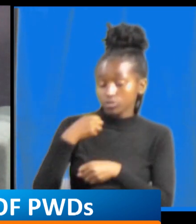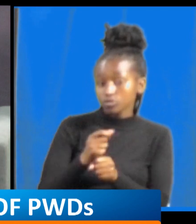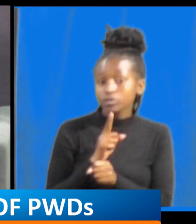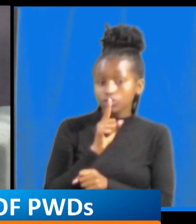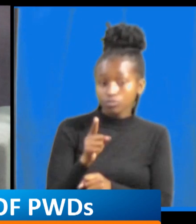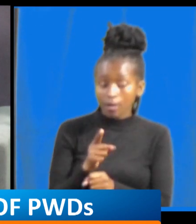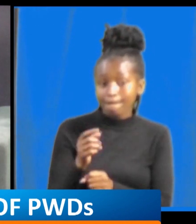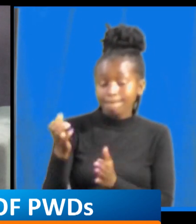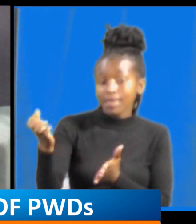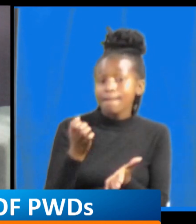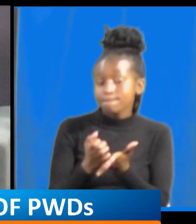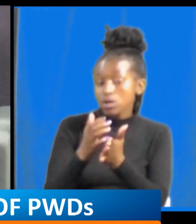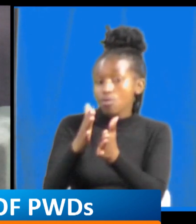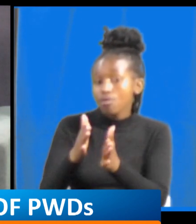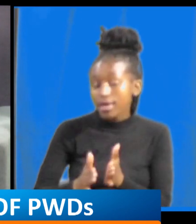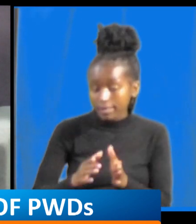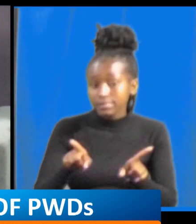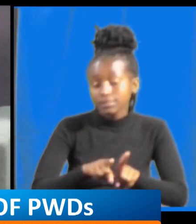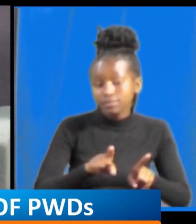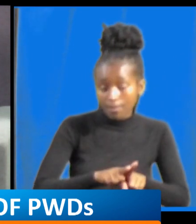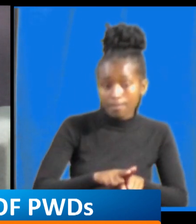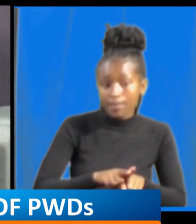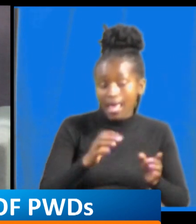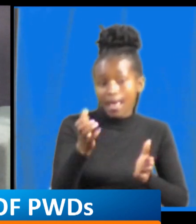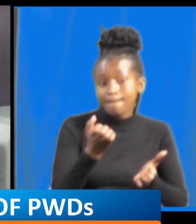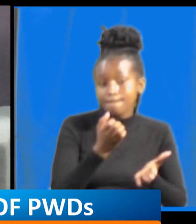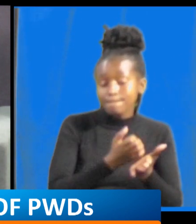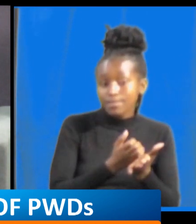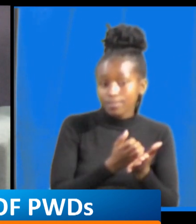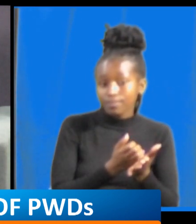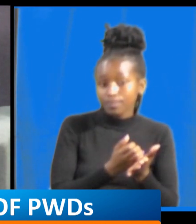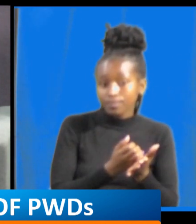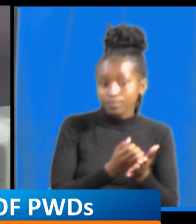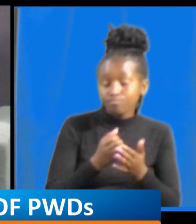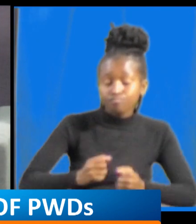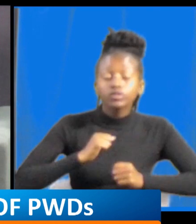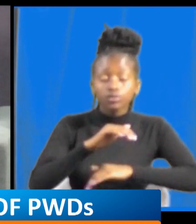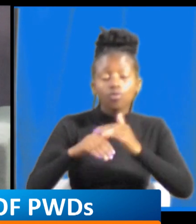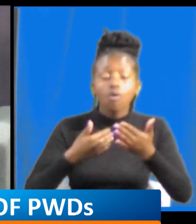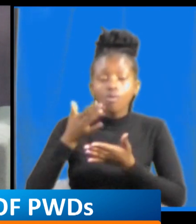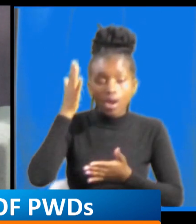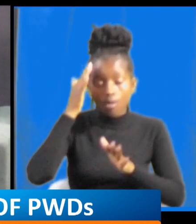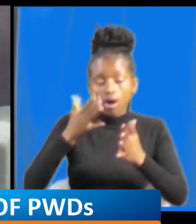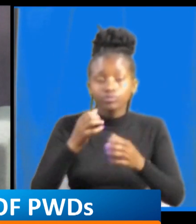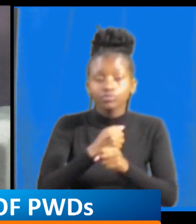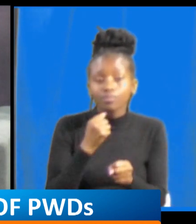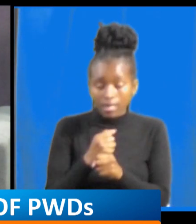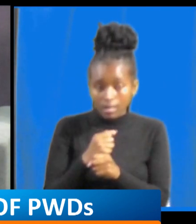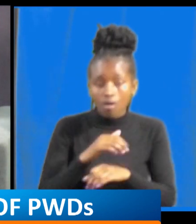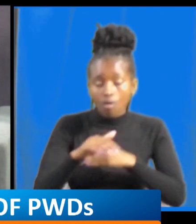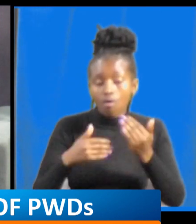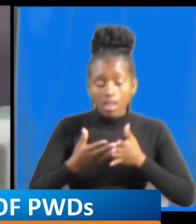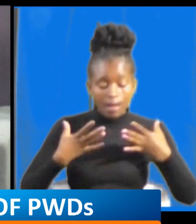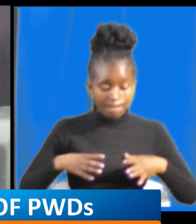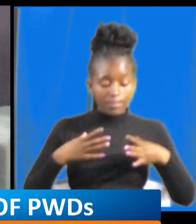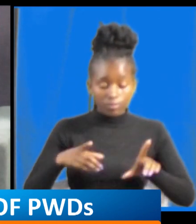employee the employer knows how to to make the environment too friendly for a person with disability to